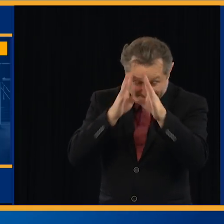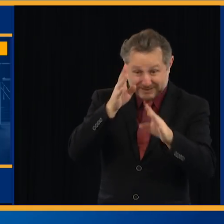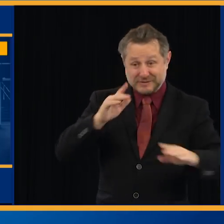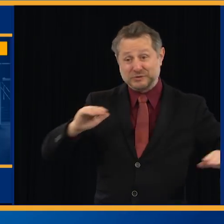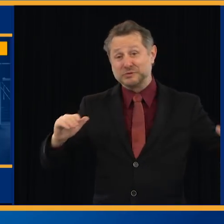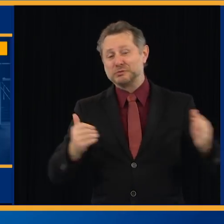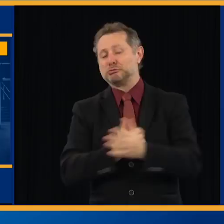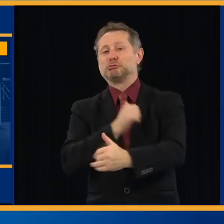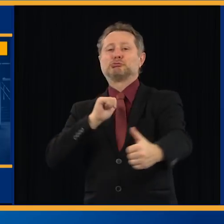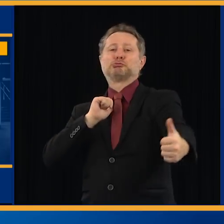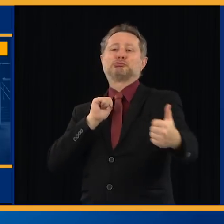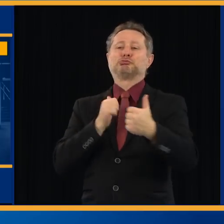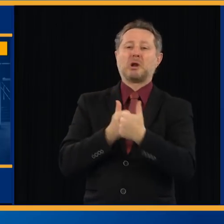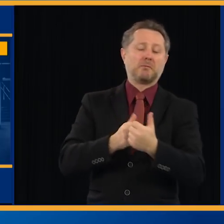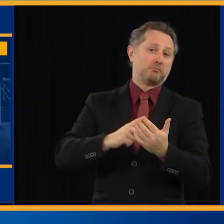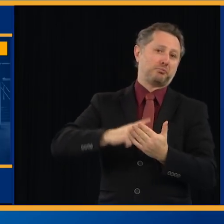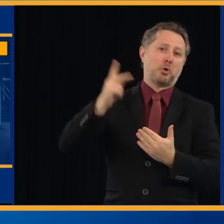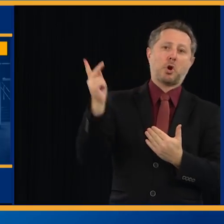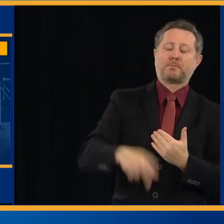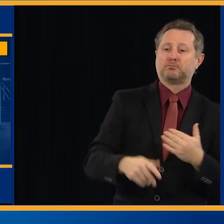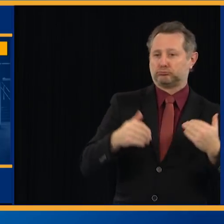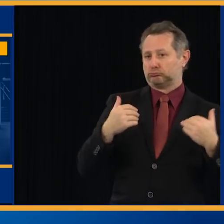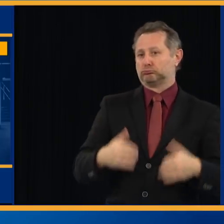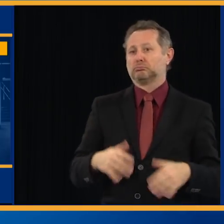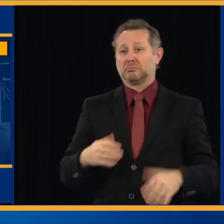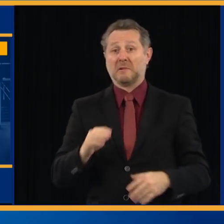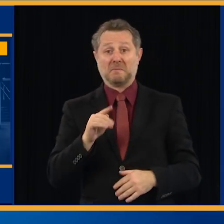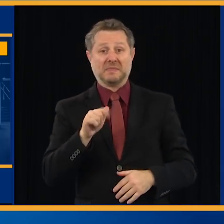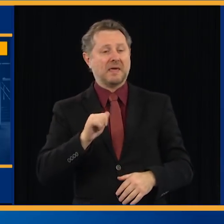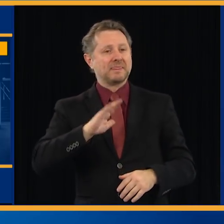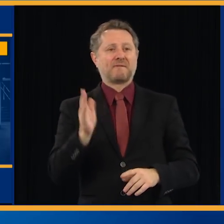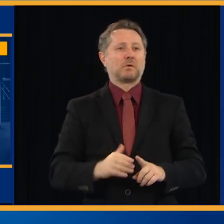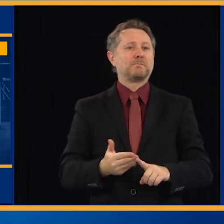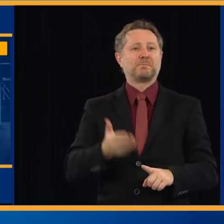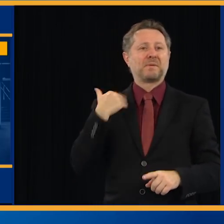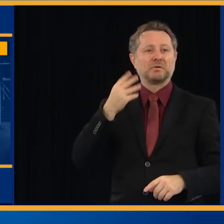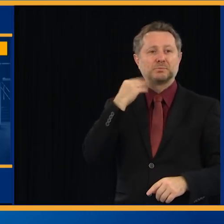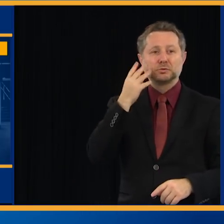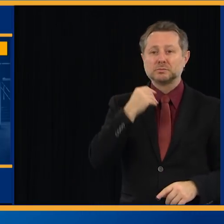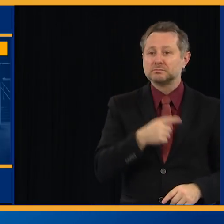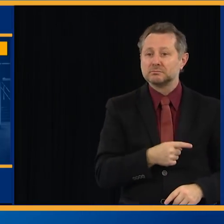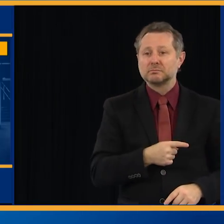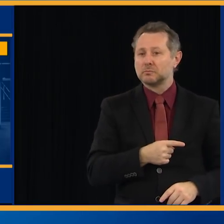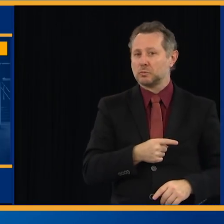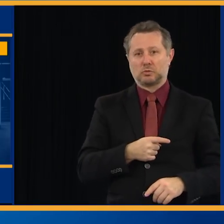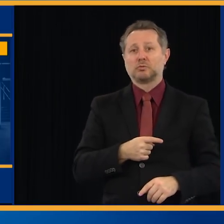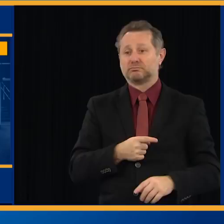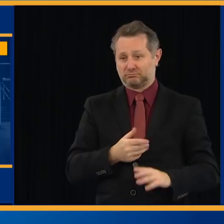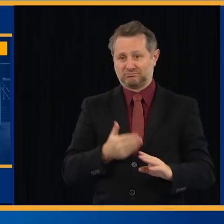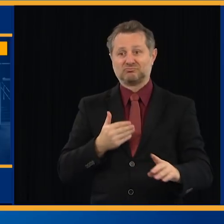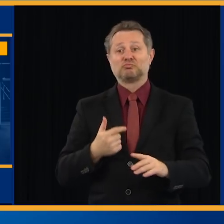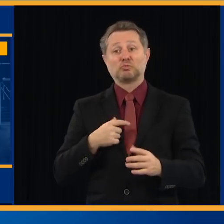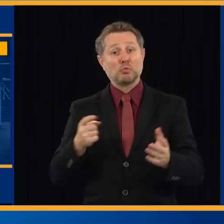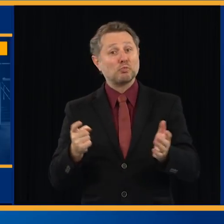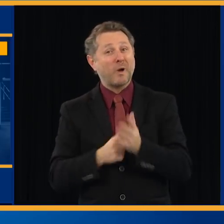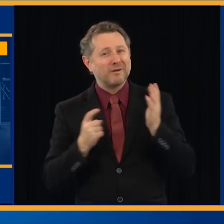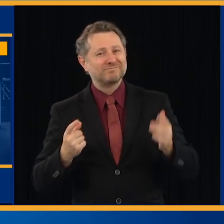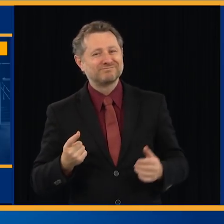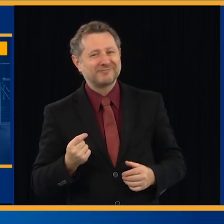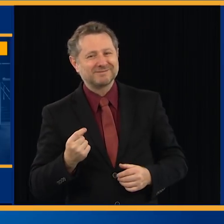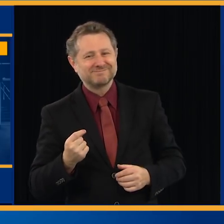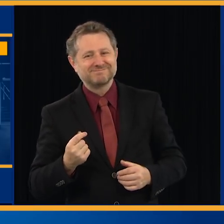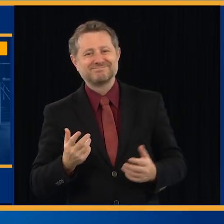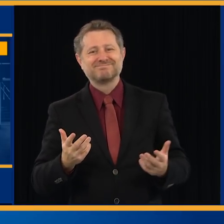that the MTA has done. It's going to require the MTA,